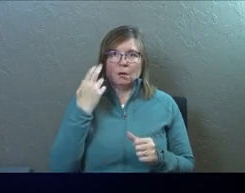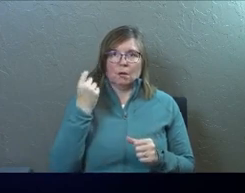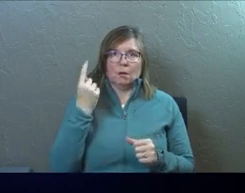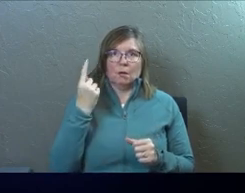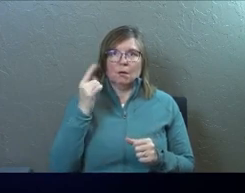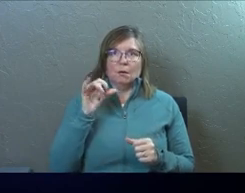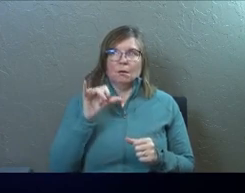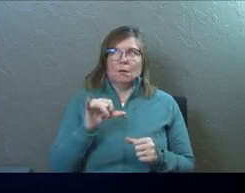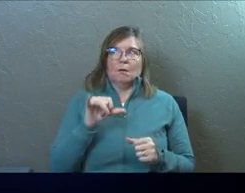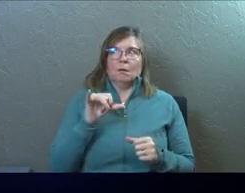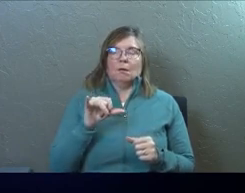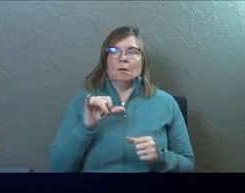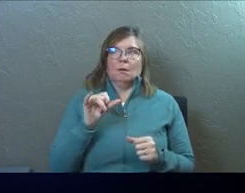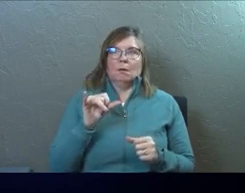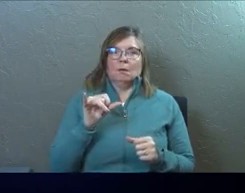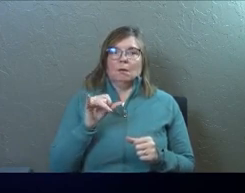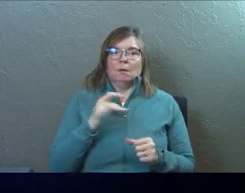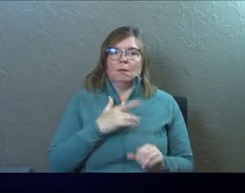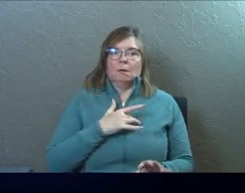him.